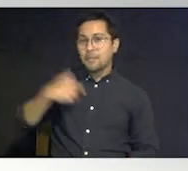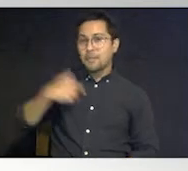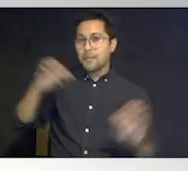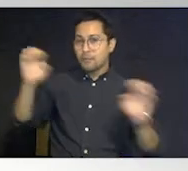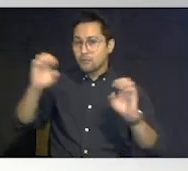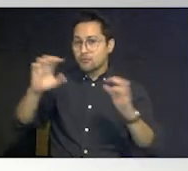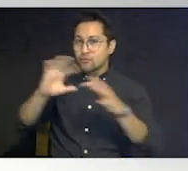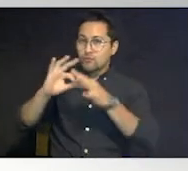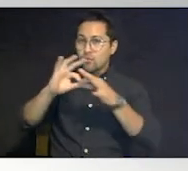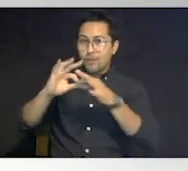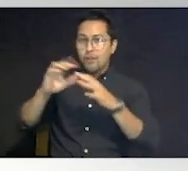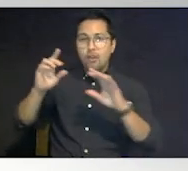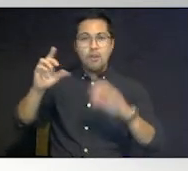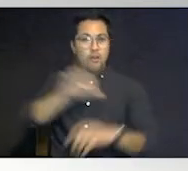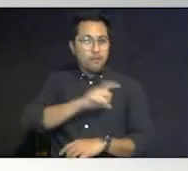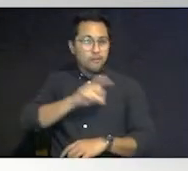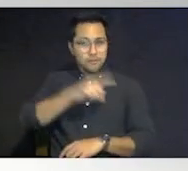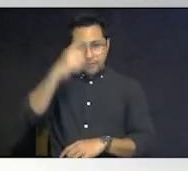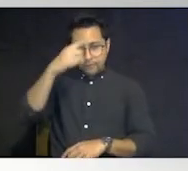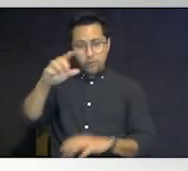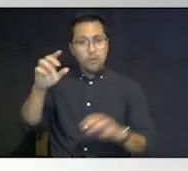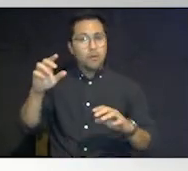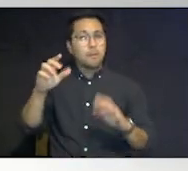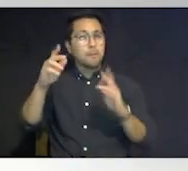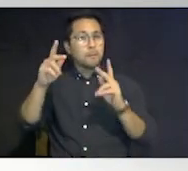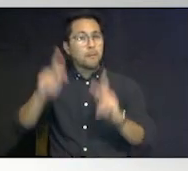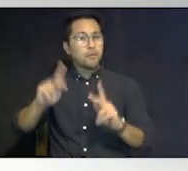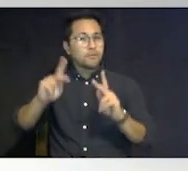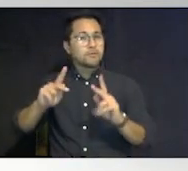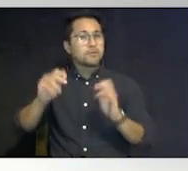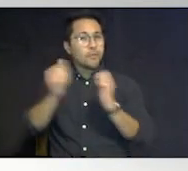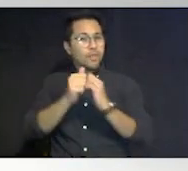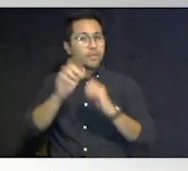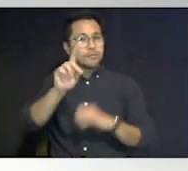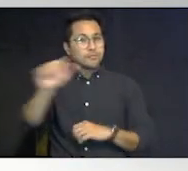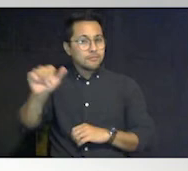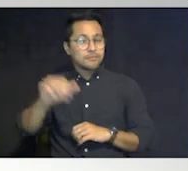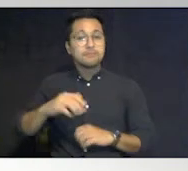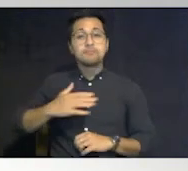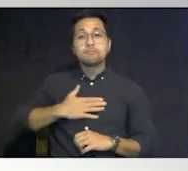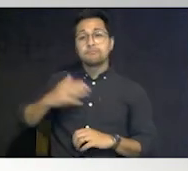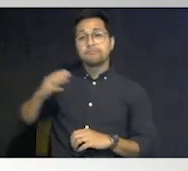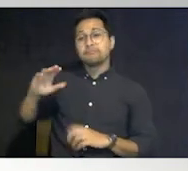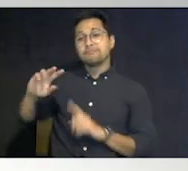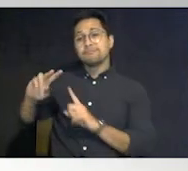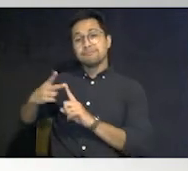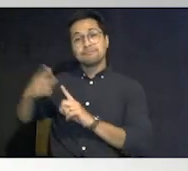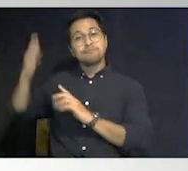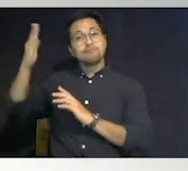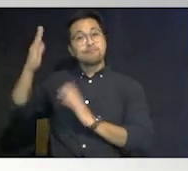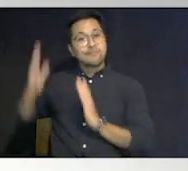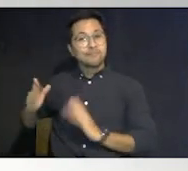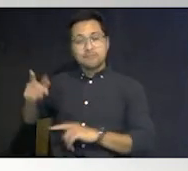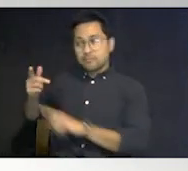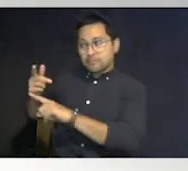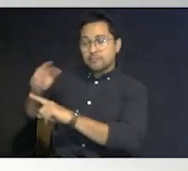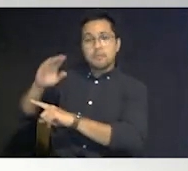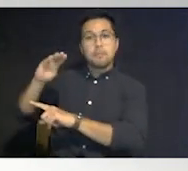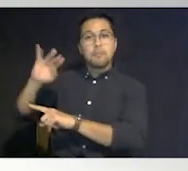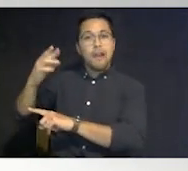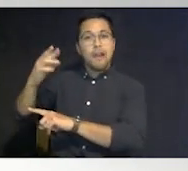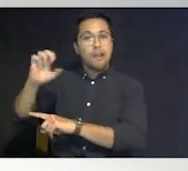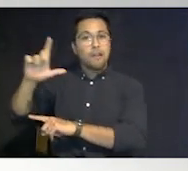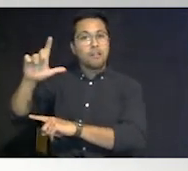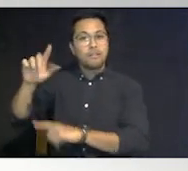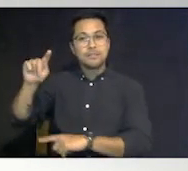officer for the agency for persons with disabilities and my co-presenter is Michael Taylor